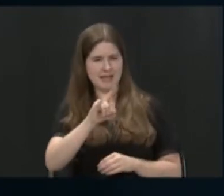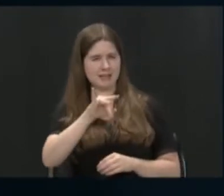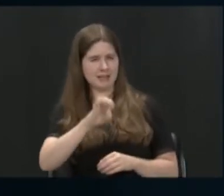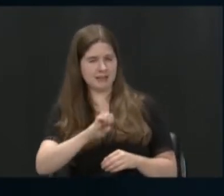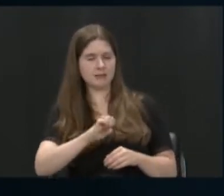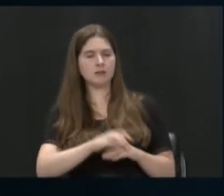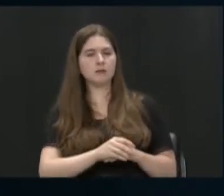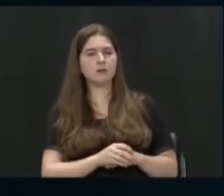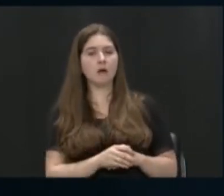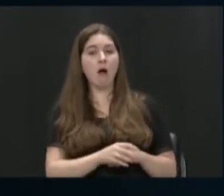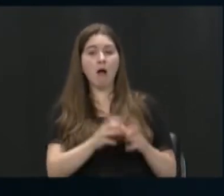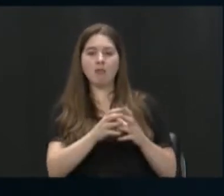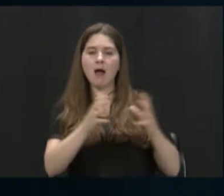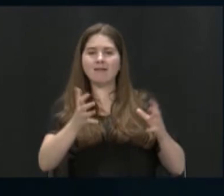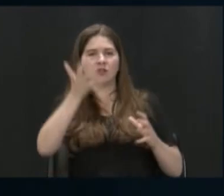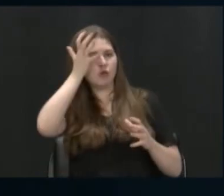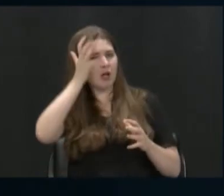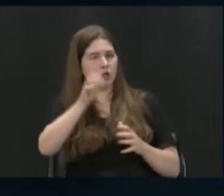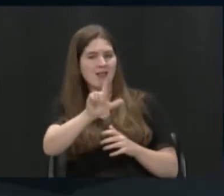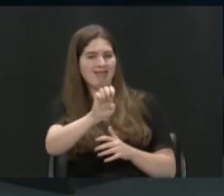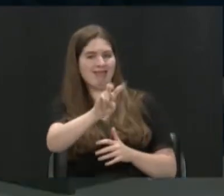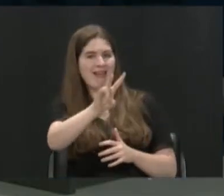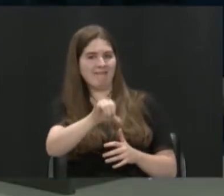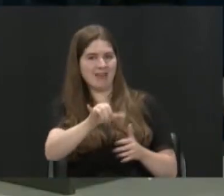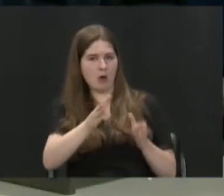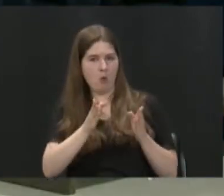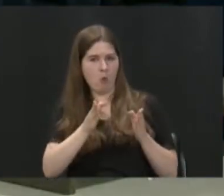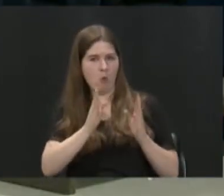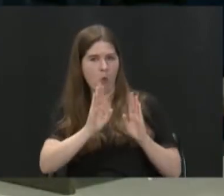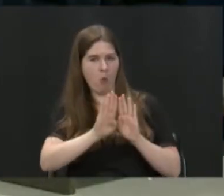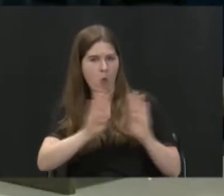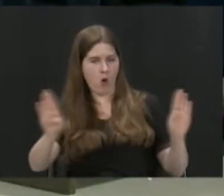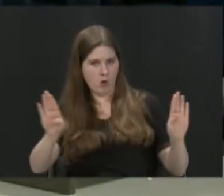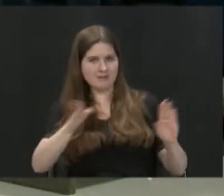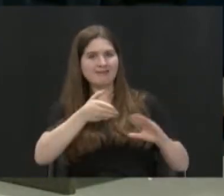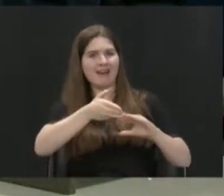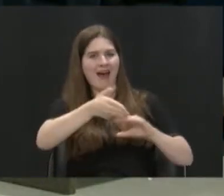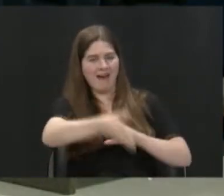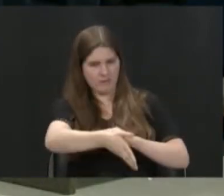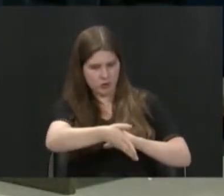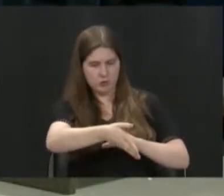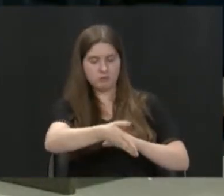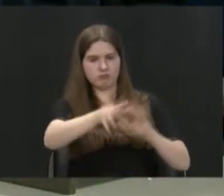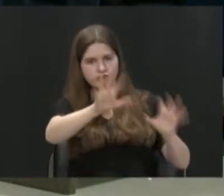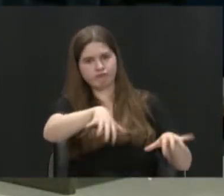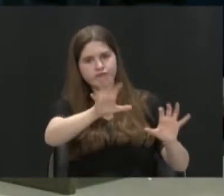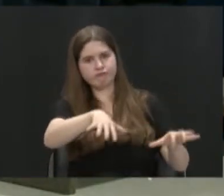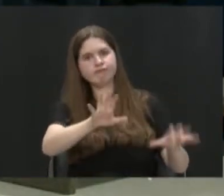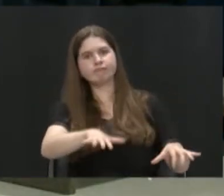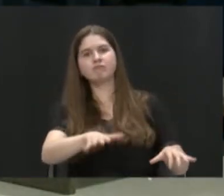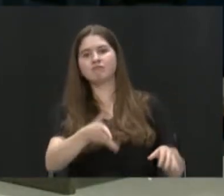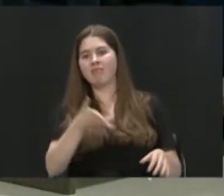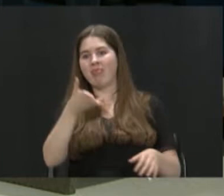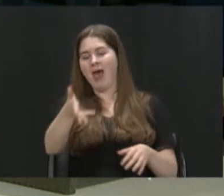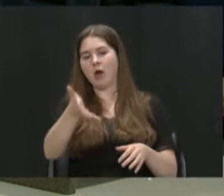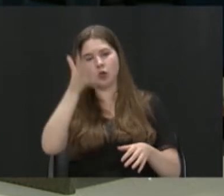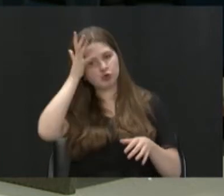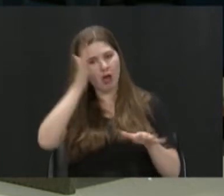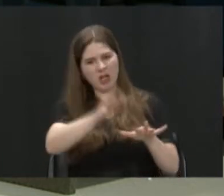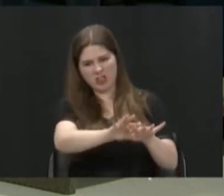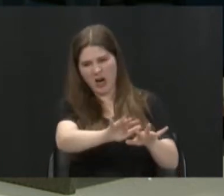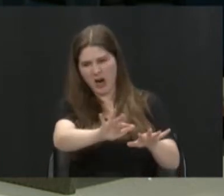along the levee walls after a heavy rain. So after the river goes down, all that trash is there. And it's a great time for anyone